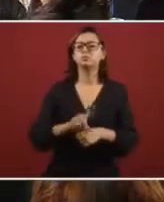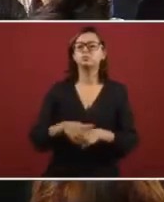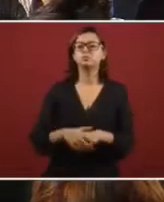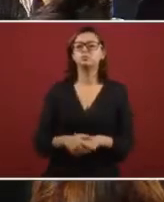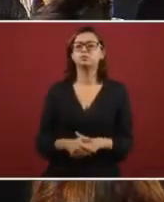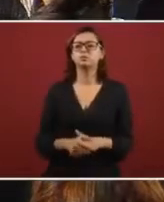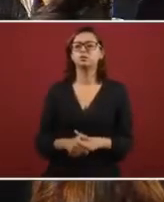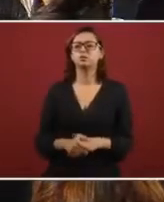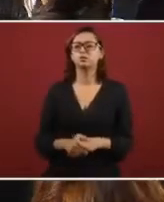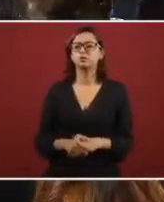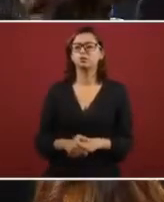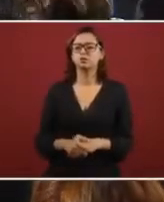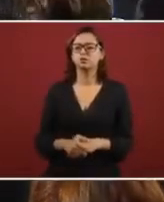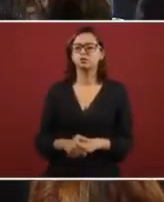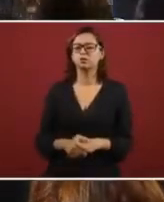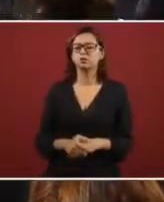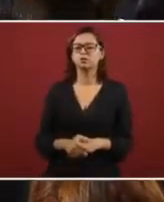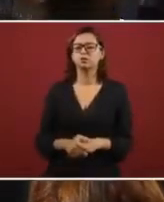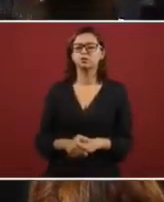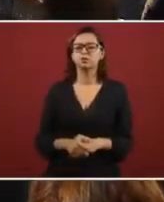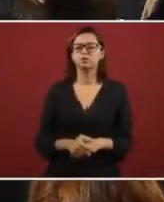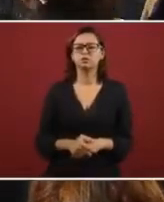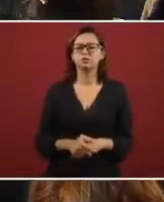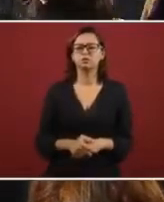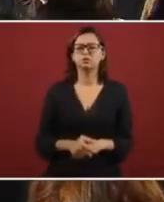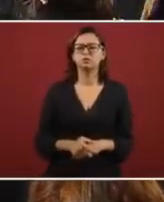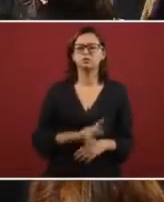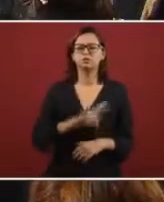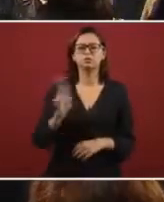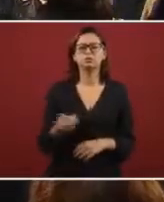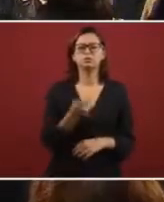Mr. President, she's the last one.